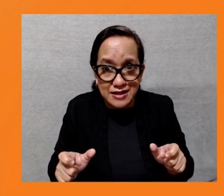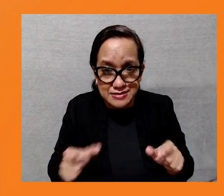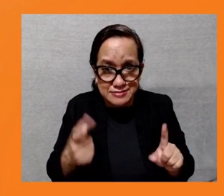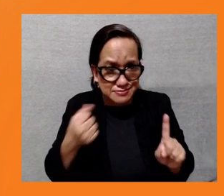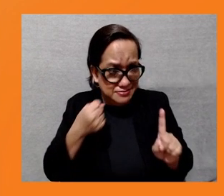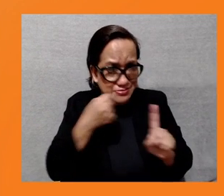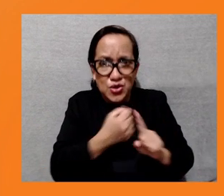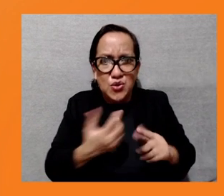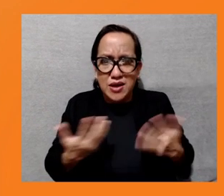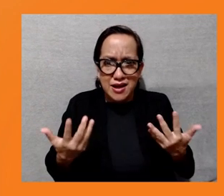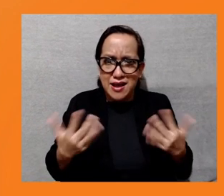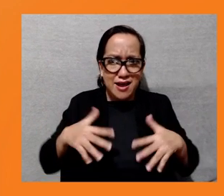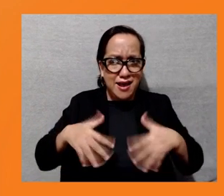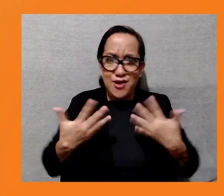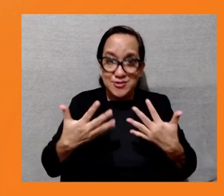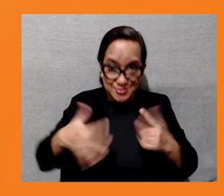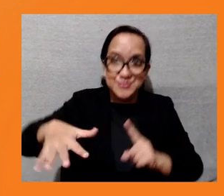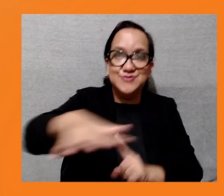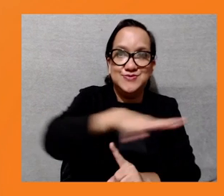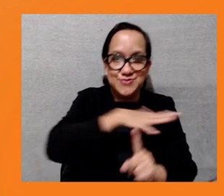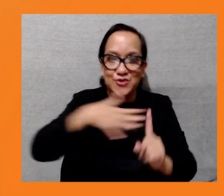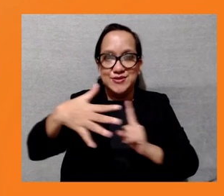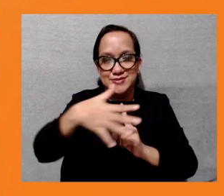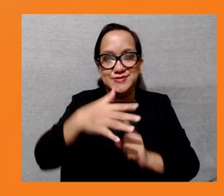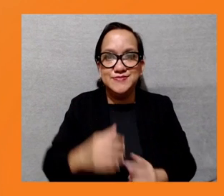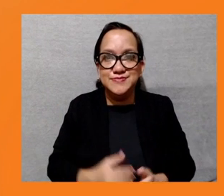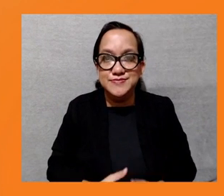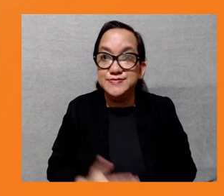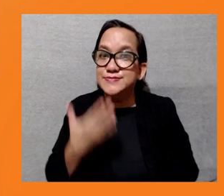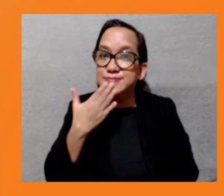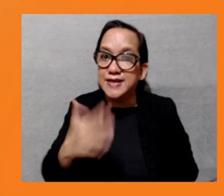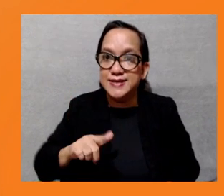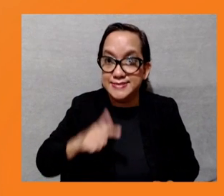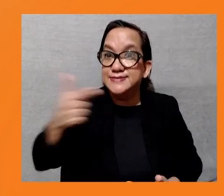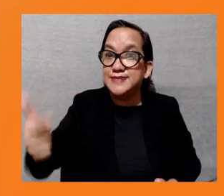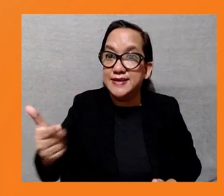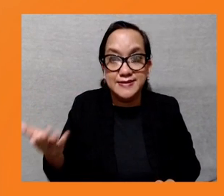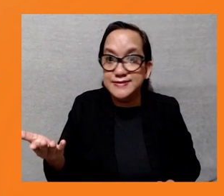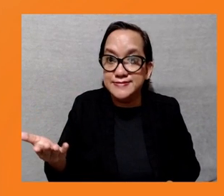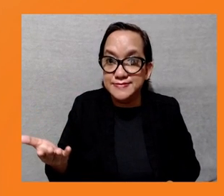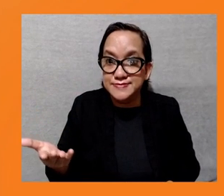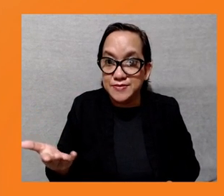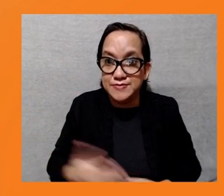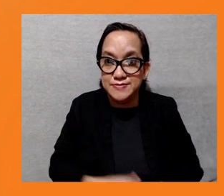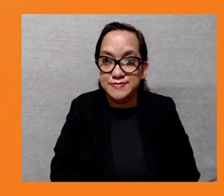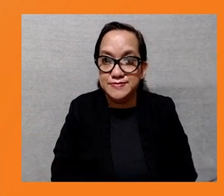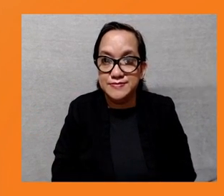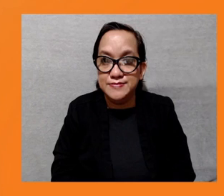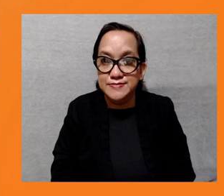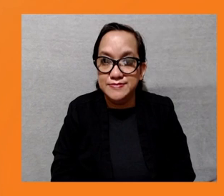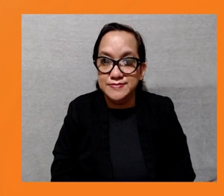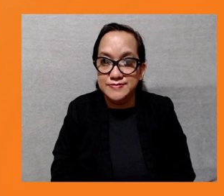Thank you, Bruce. I'll just take a few more. How does the ADB plan to redress